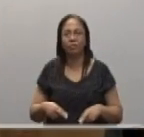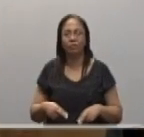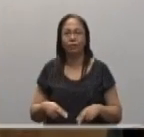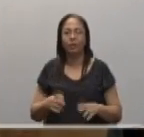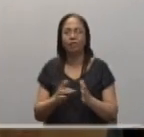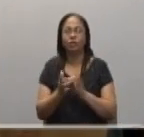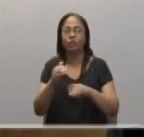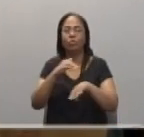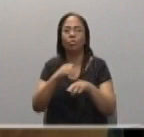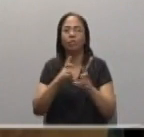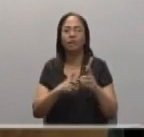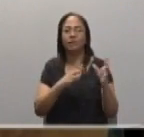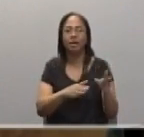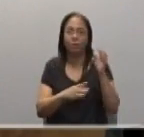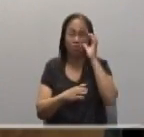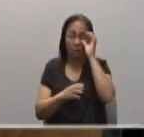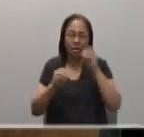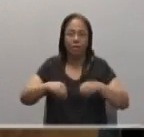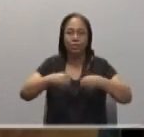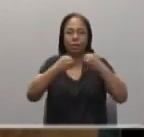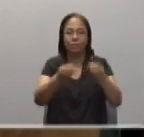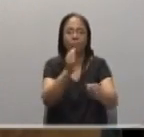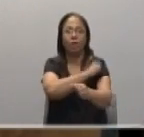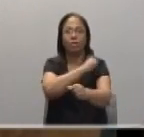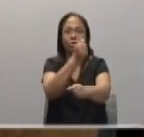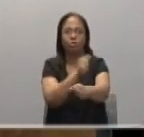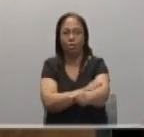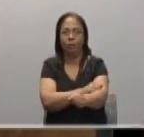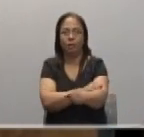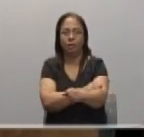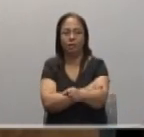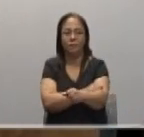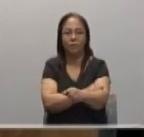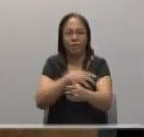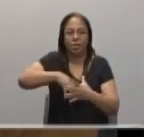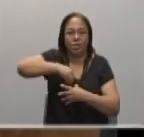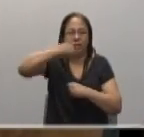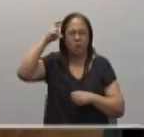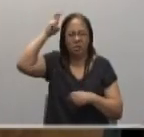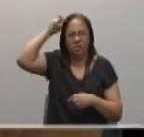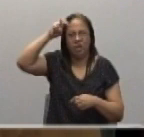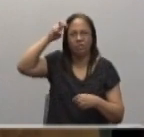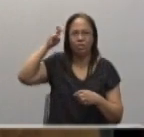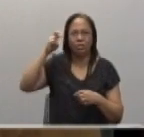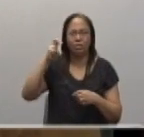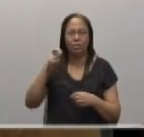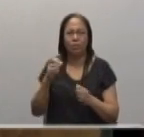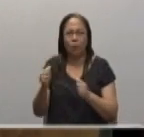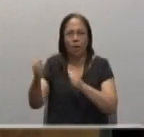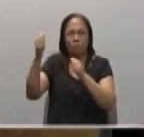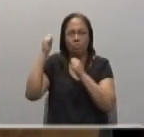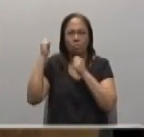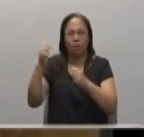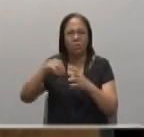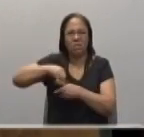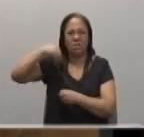twelve disciples and gave them authority over unclean spirits with power to cast